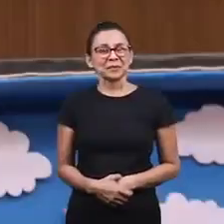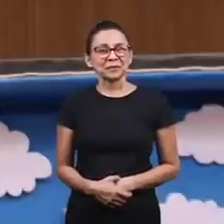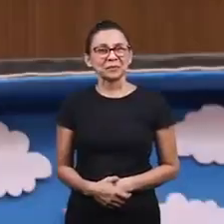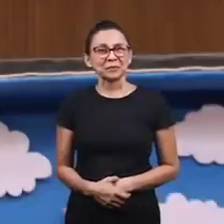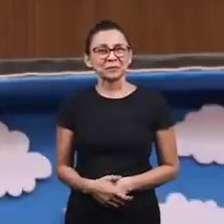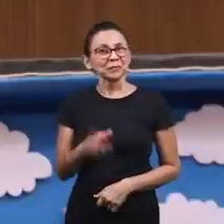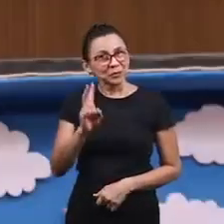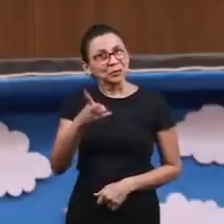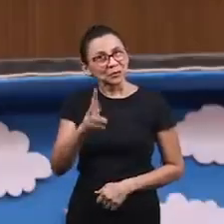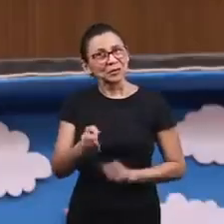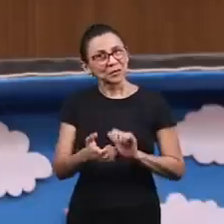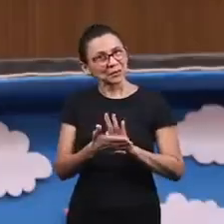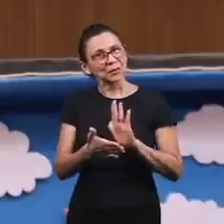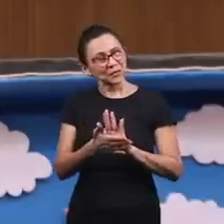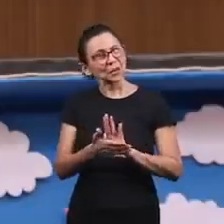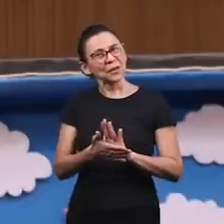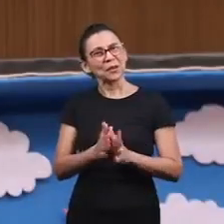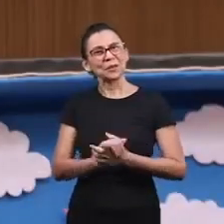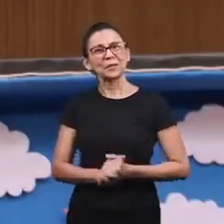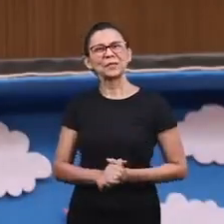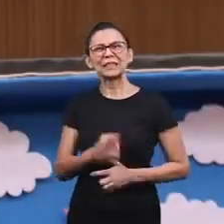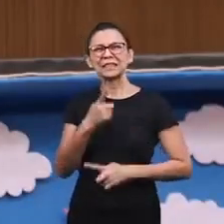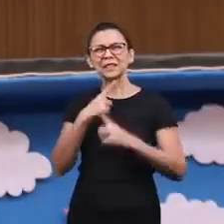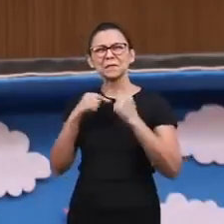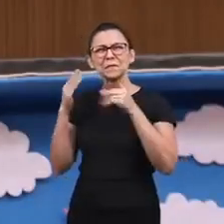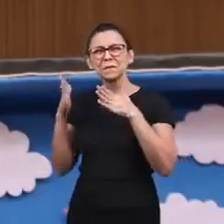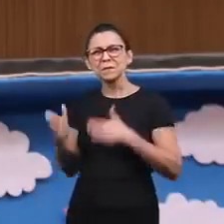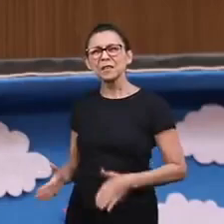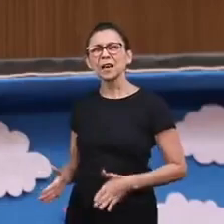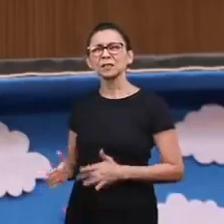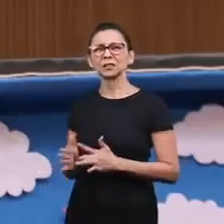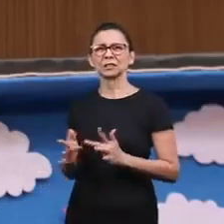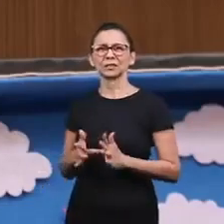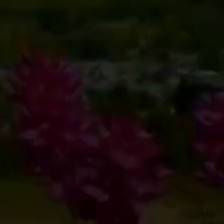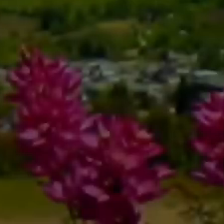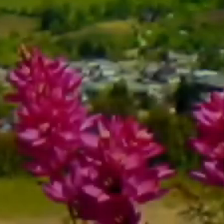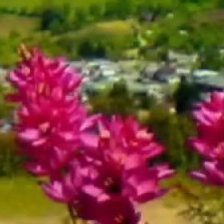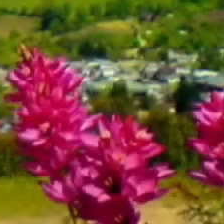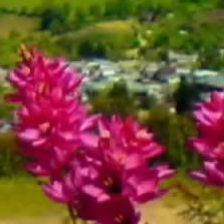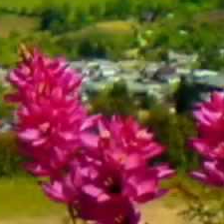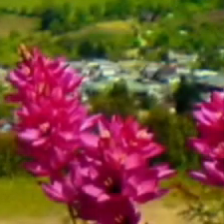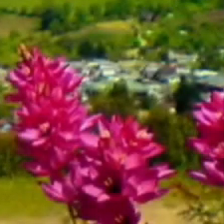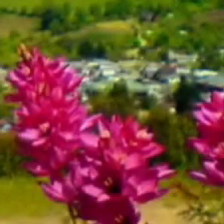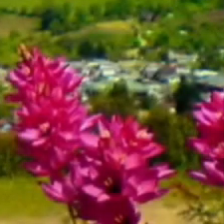Now let's sing another song. I want to be faithful to you, Jesus.